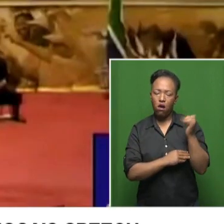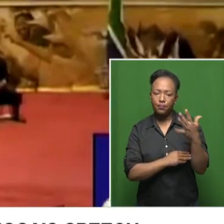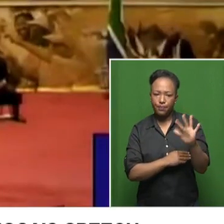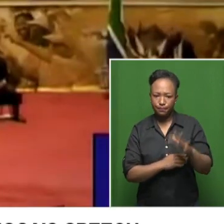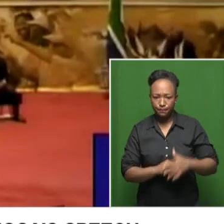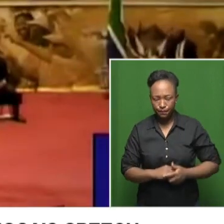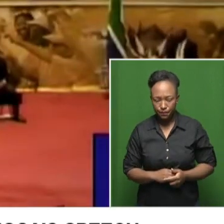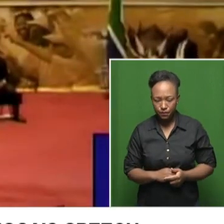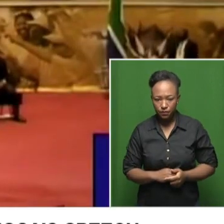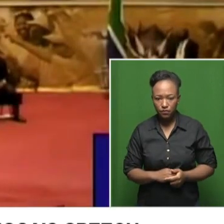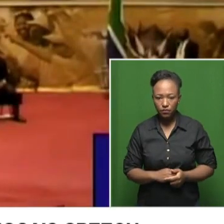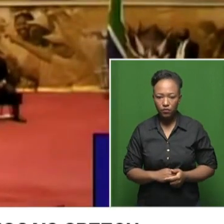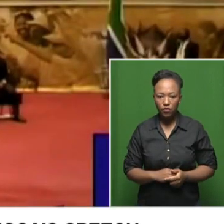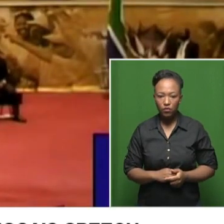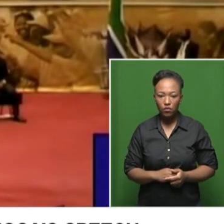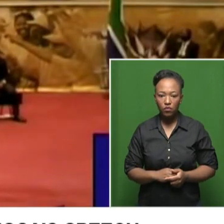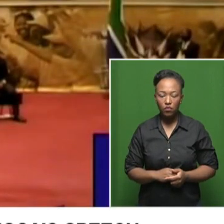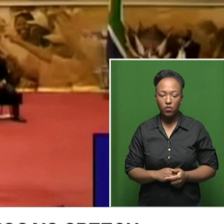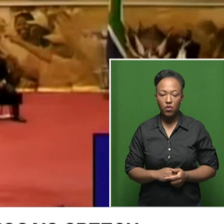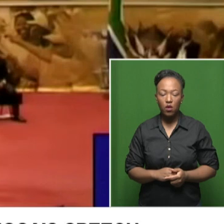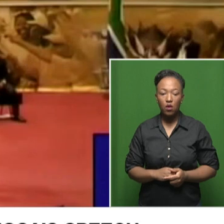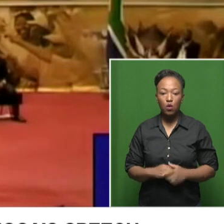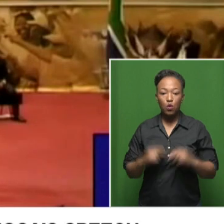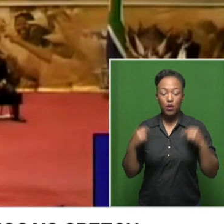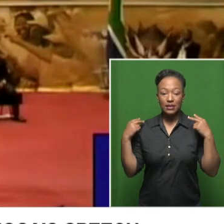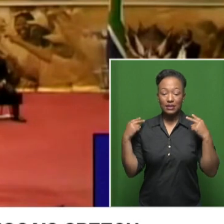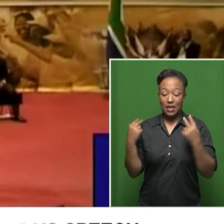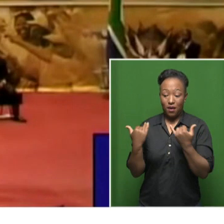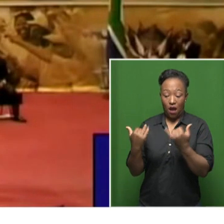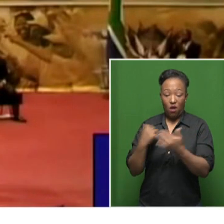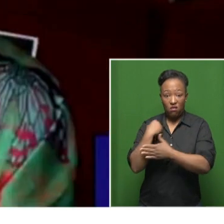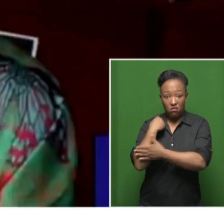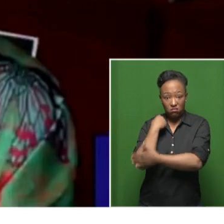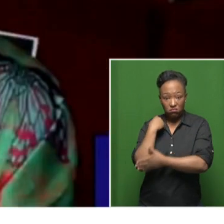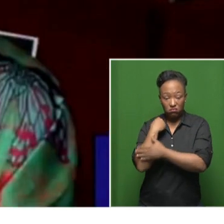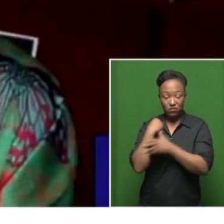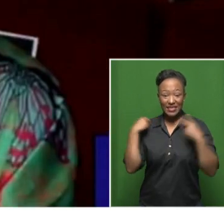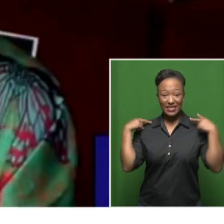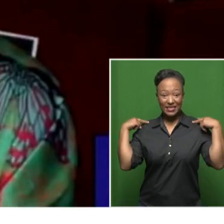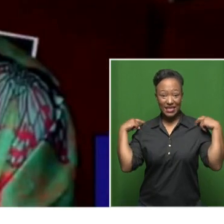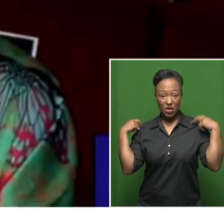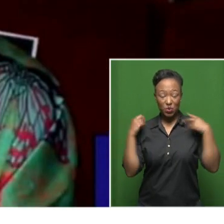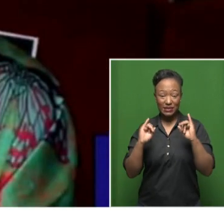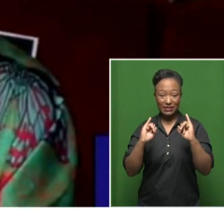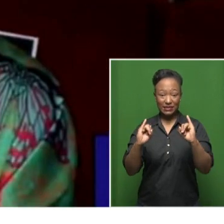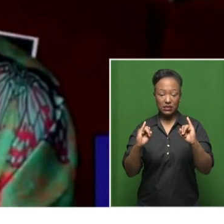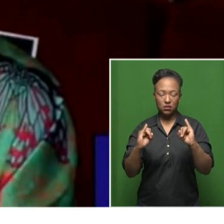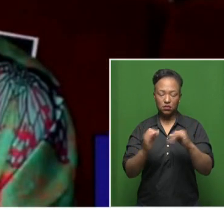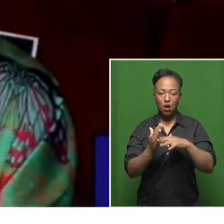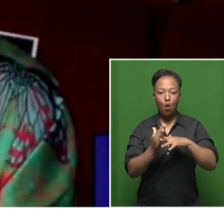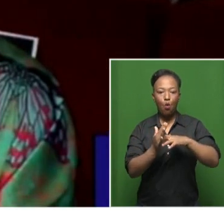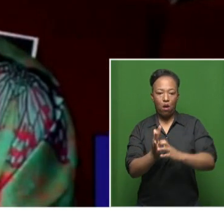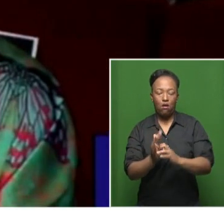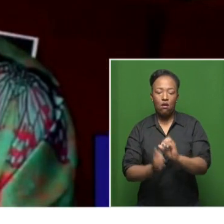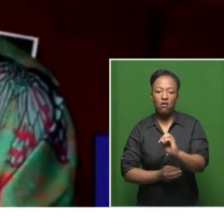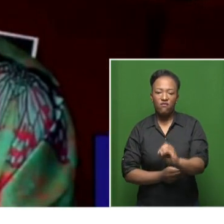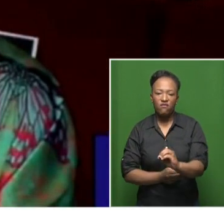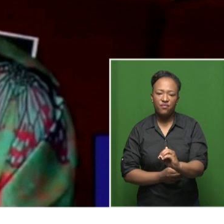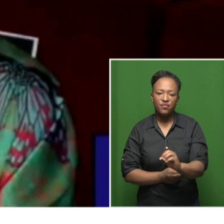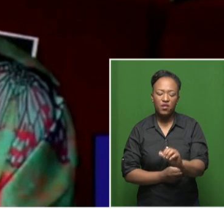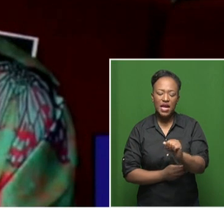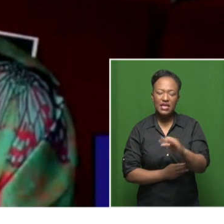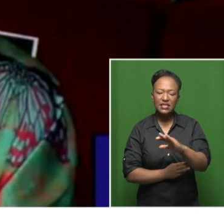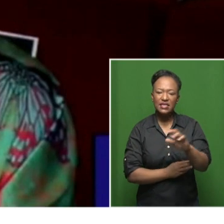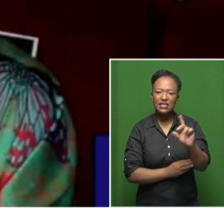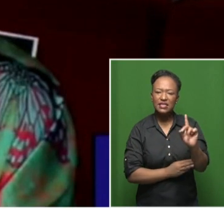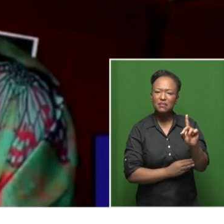The poor security in the country is a major concern for most South Africans. The ACDP is disappointed that